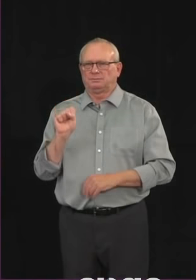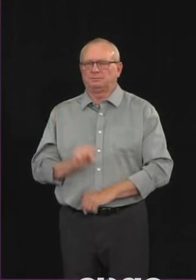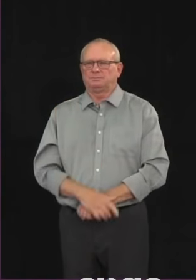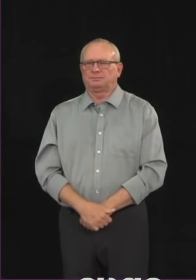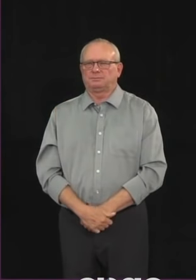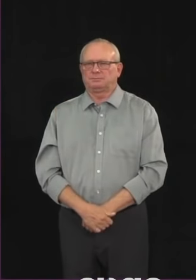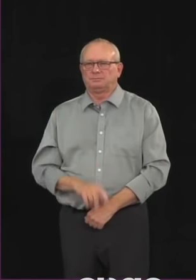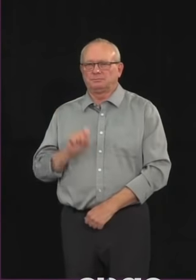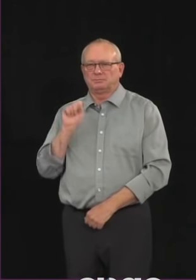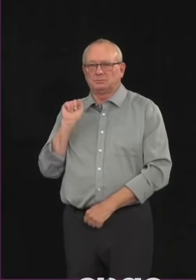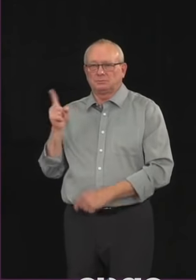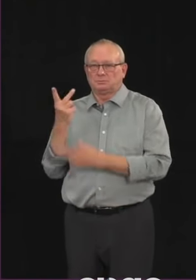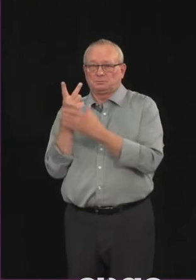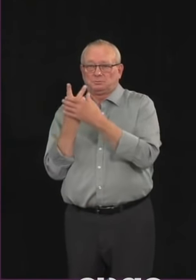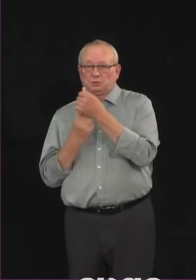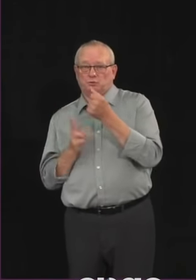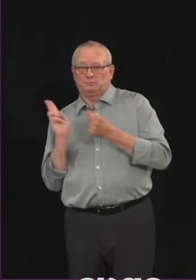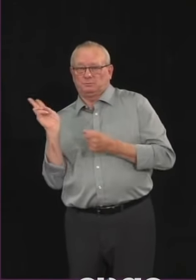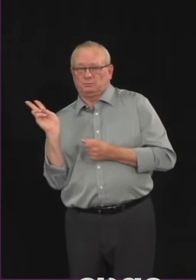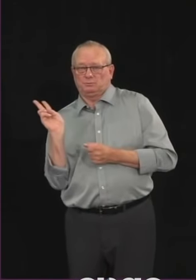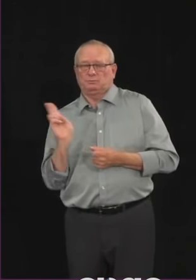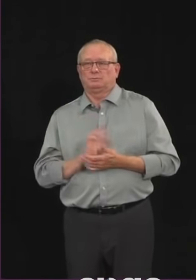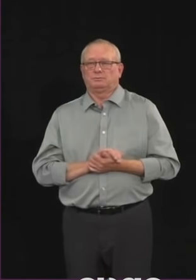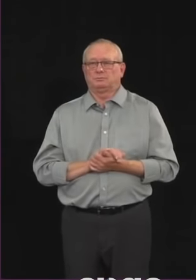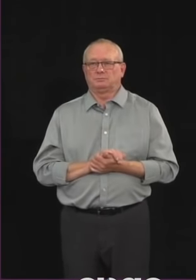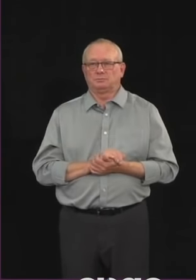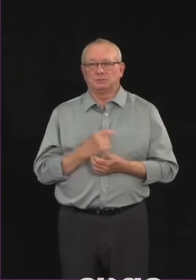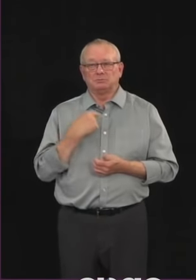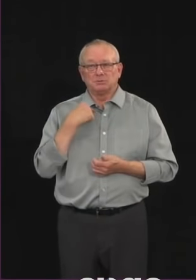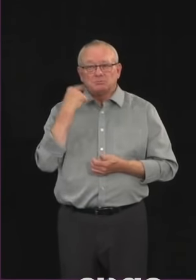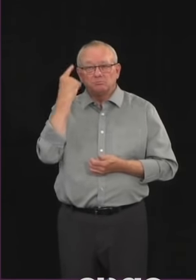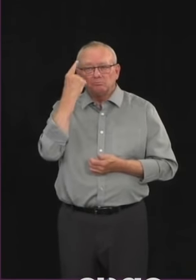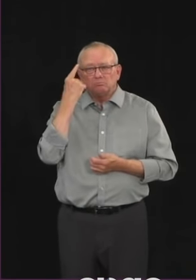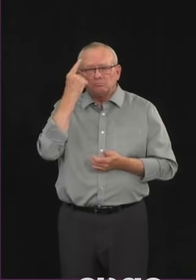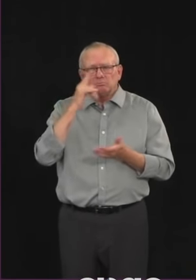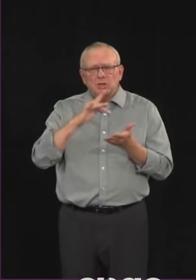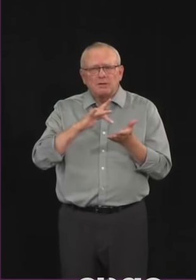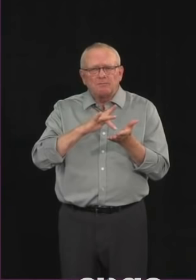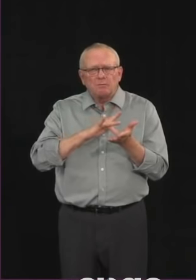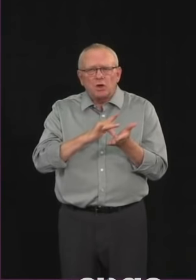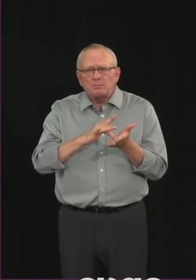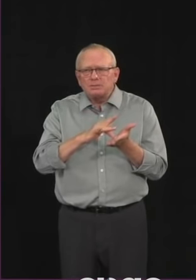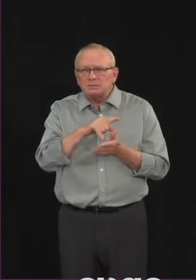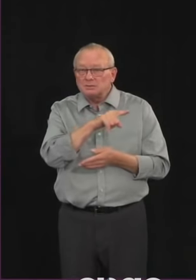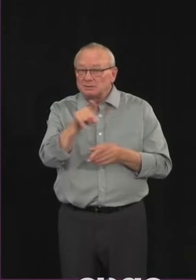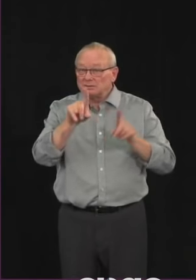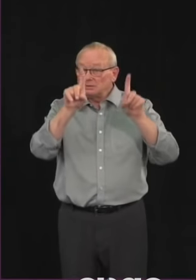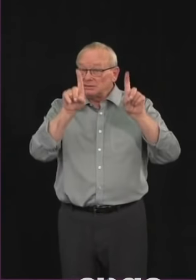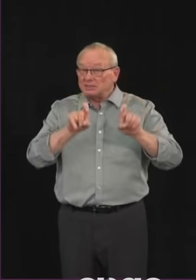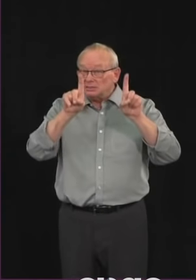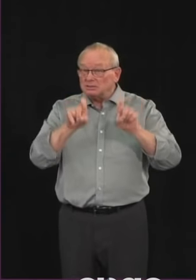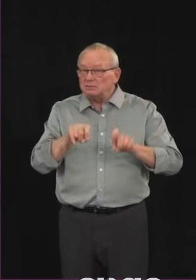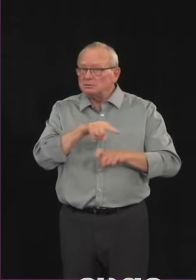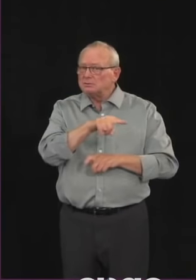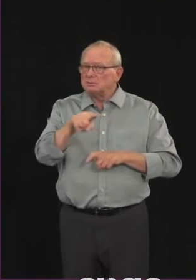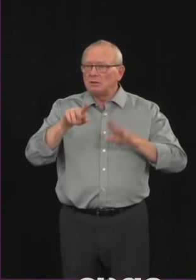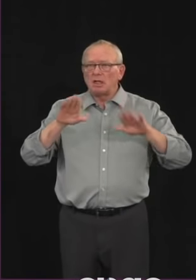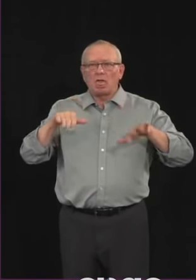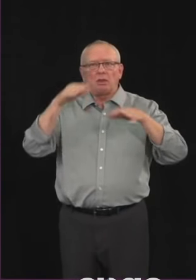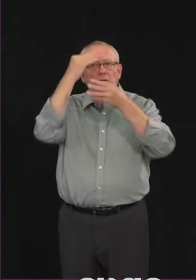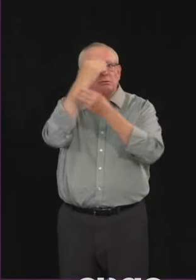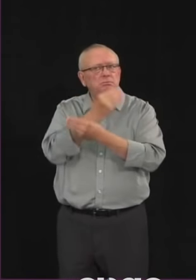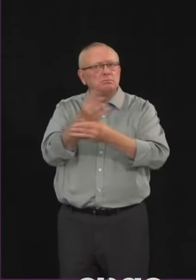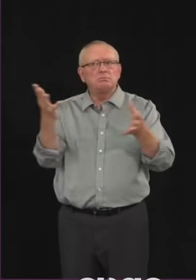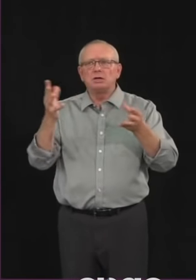Shandro. How come the names of the pharmacies doing asymptomatic testing have not been publicly released? What's the point of having this testing available if